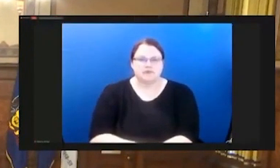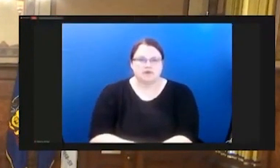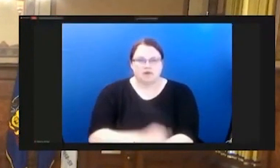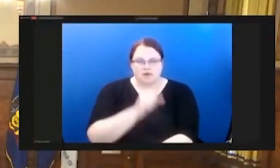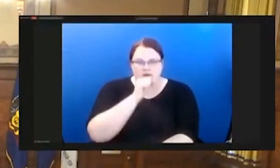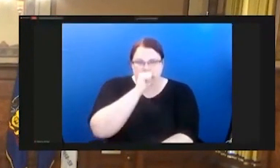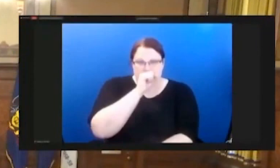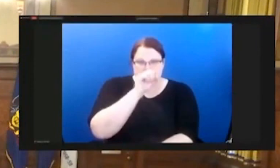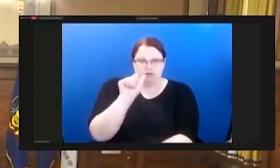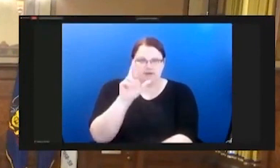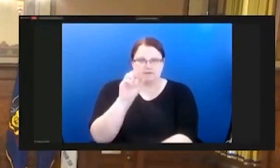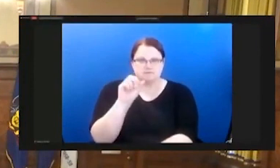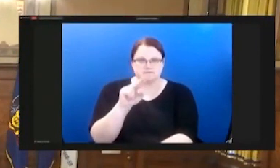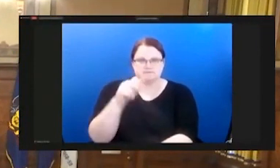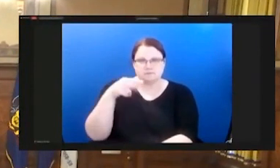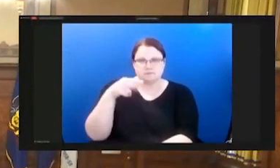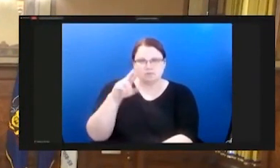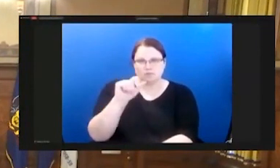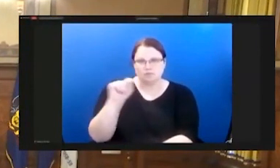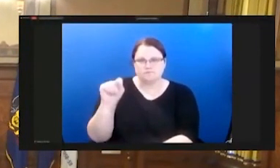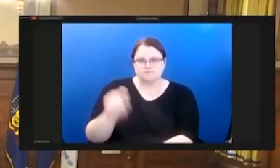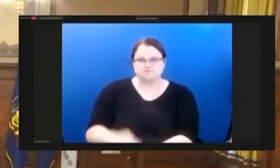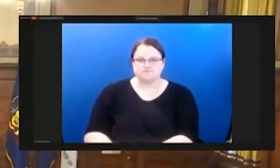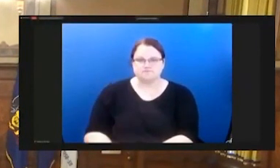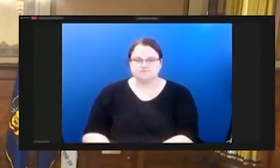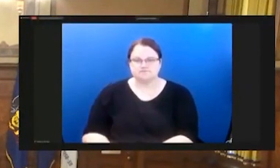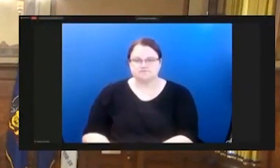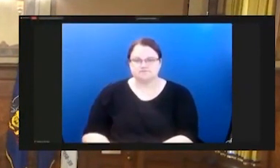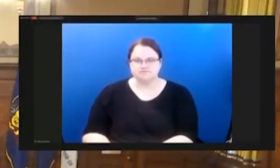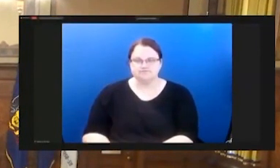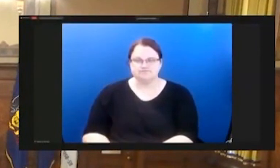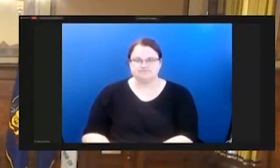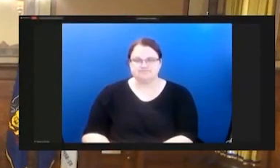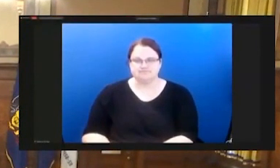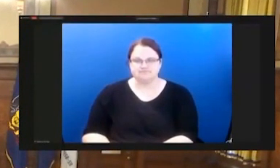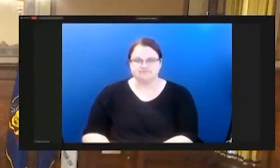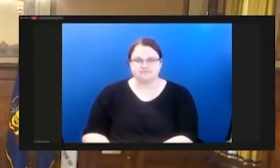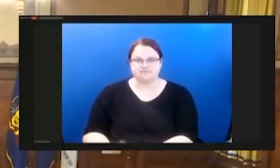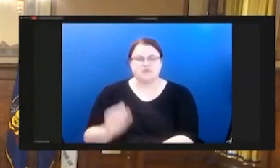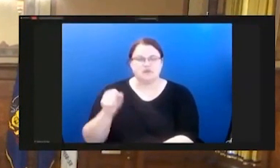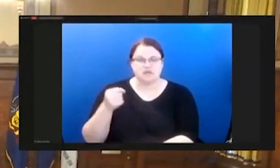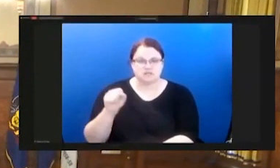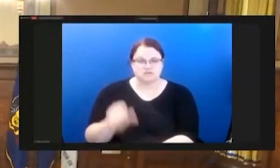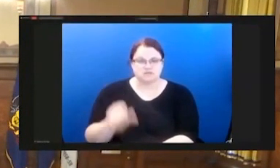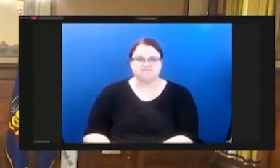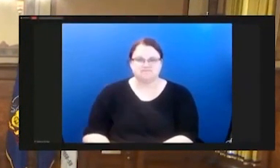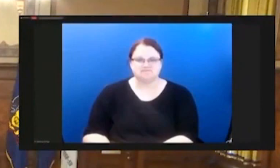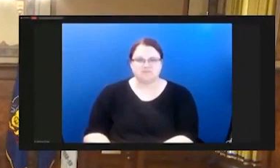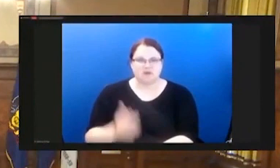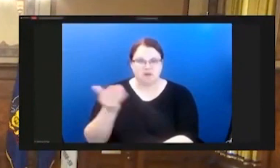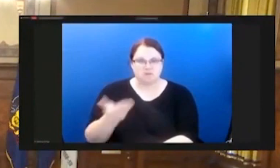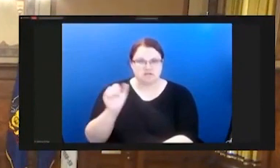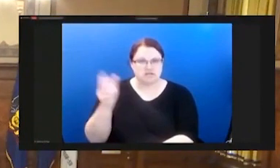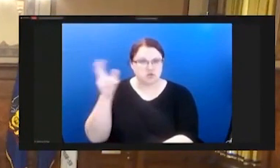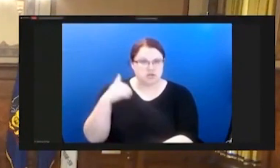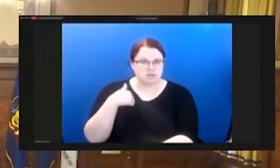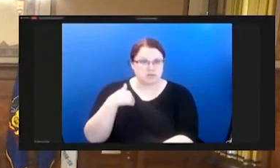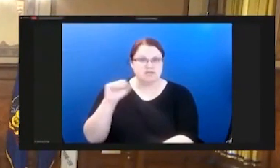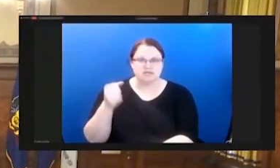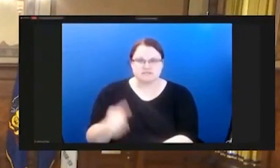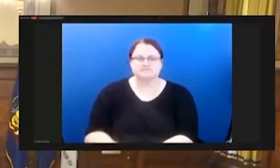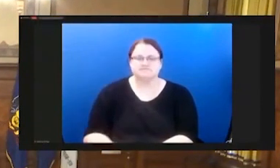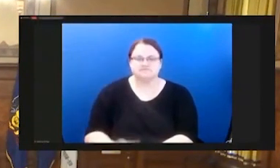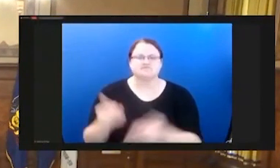Aaron Pratt. Aaron Pratt. Yes, Yes, I am online. Hi. Can you hear me? Yes. Please continue.